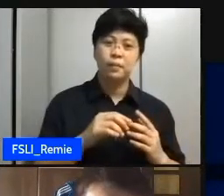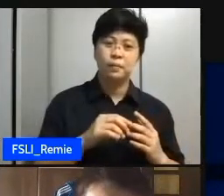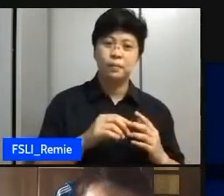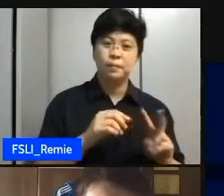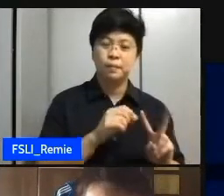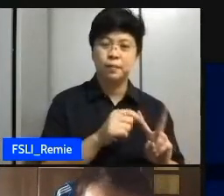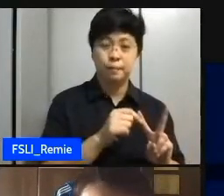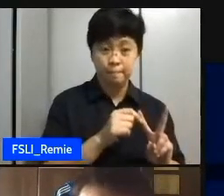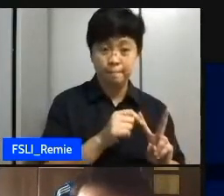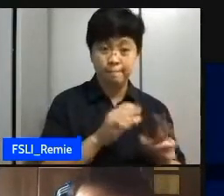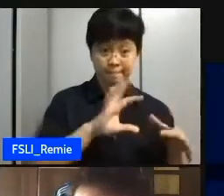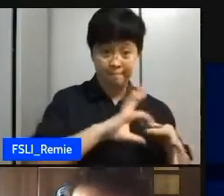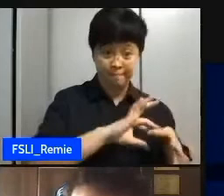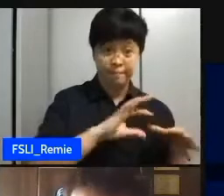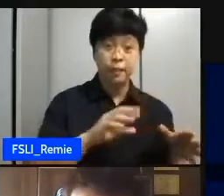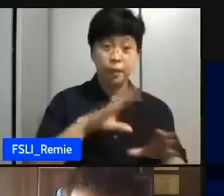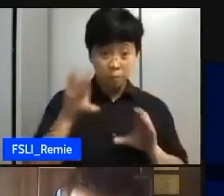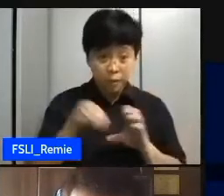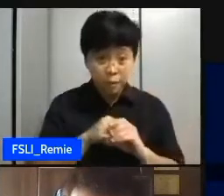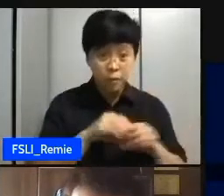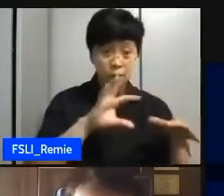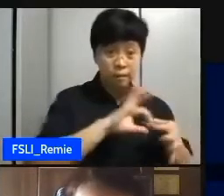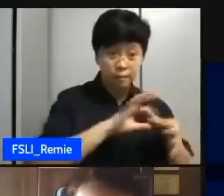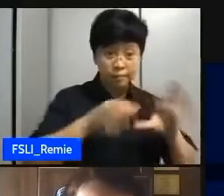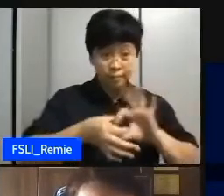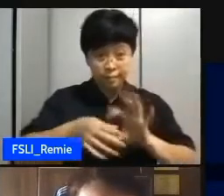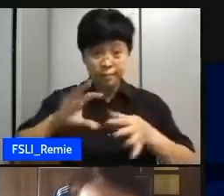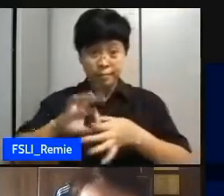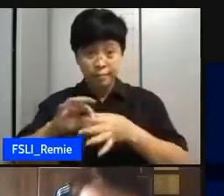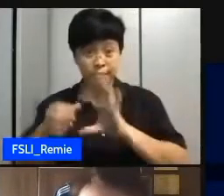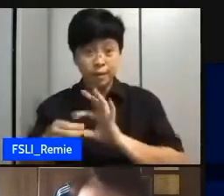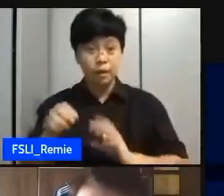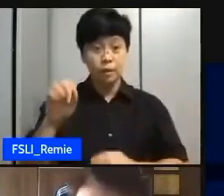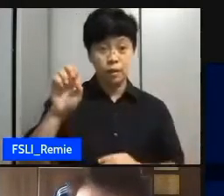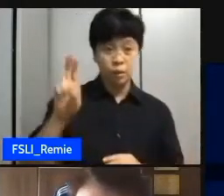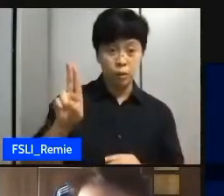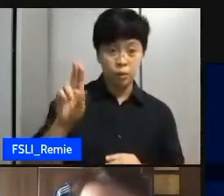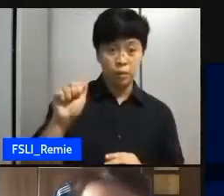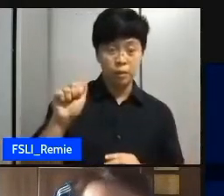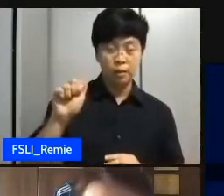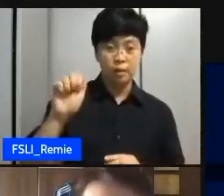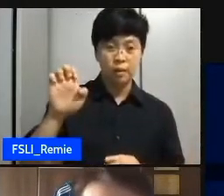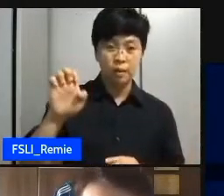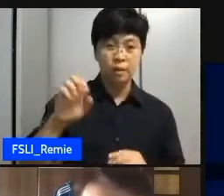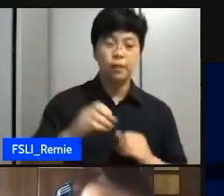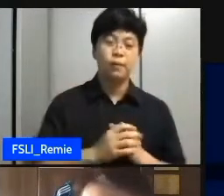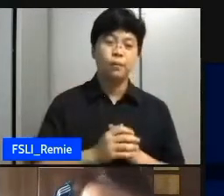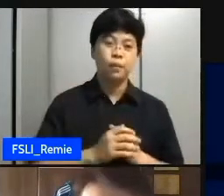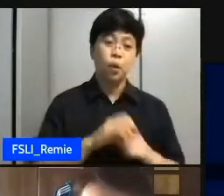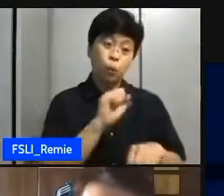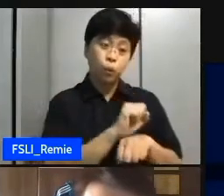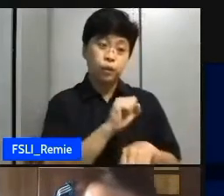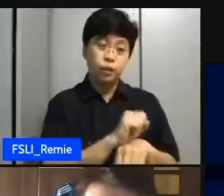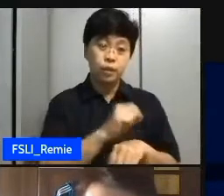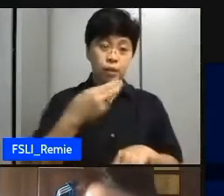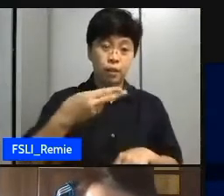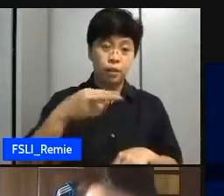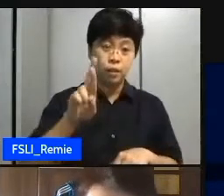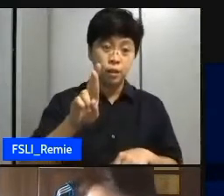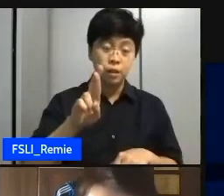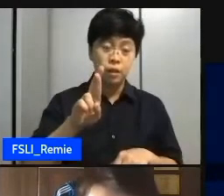Olympics World Game in Abu Dhabi, UAE. Also, he works as an HR assistant at Bounty Agro Ventures